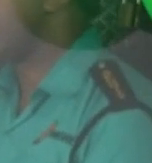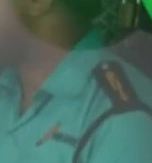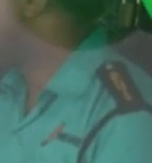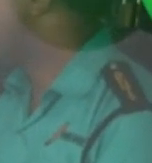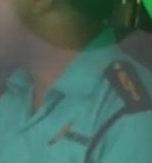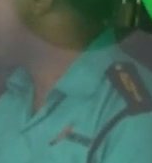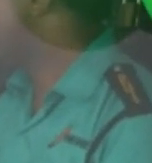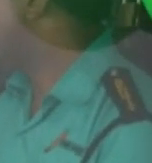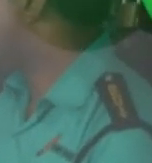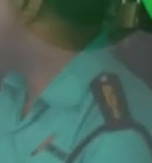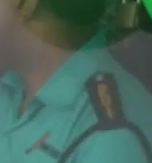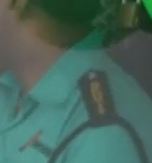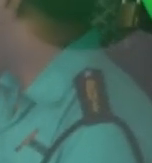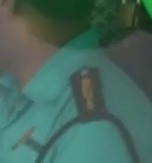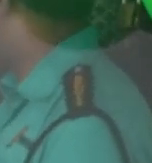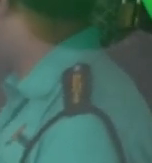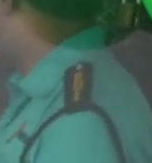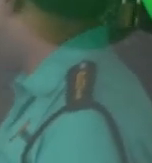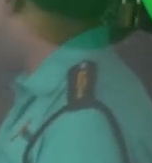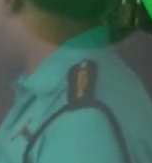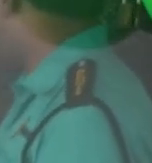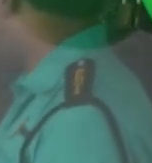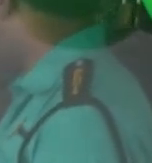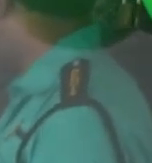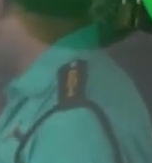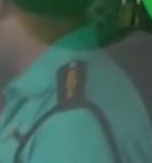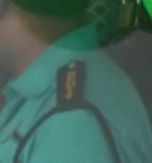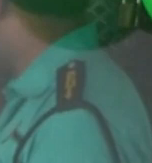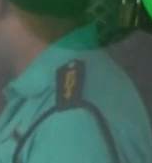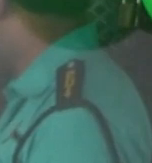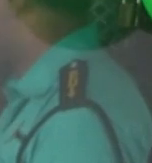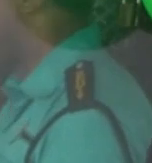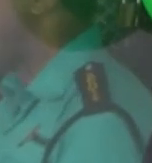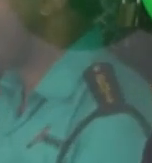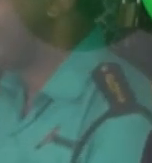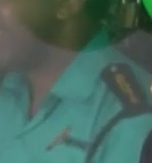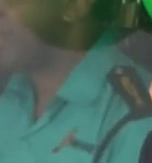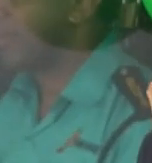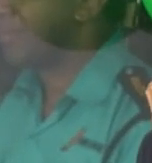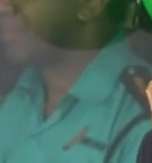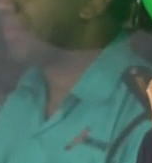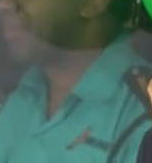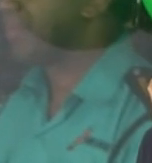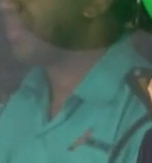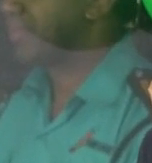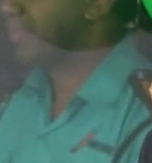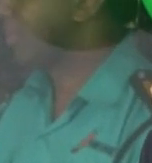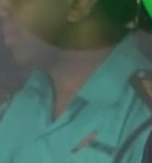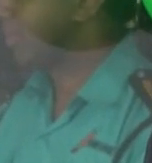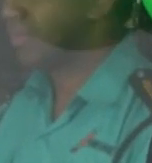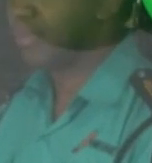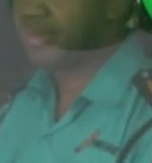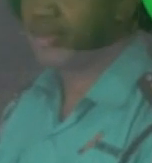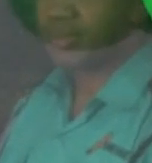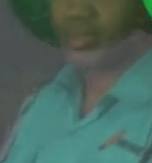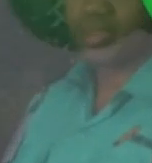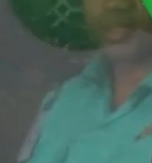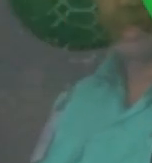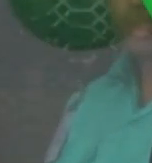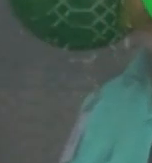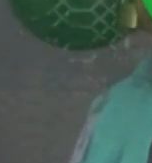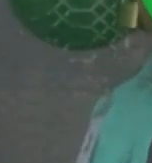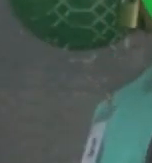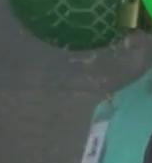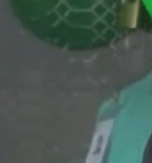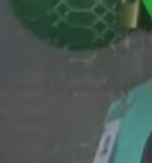infrastructure and system are essential to support economic activity in Fiji, including the tourism industry